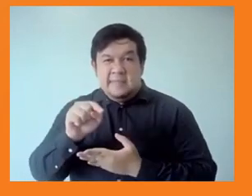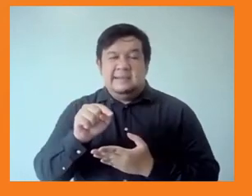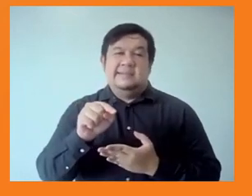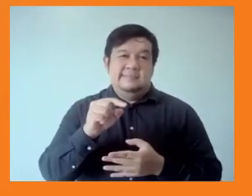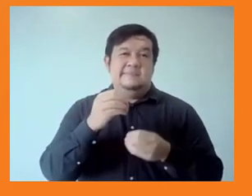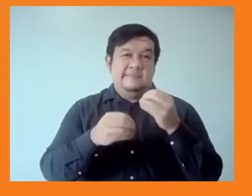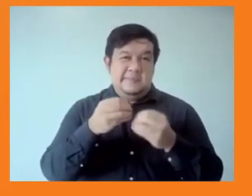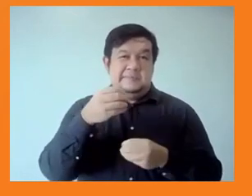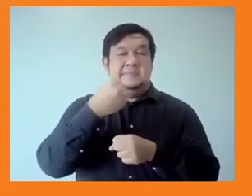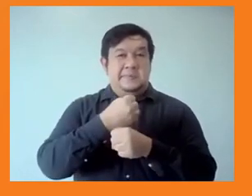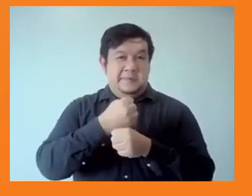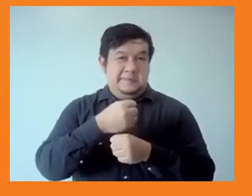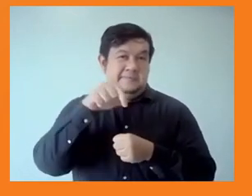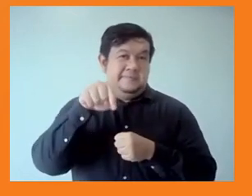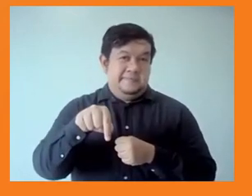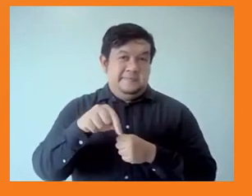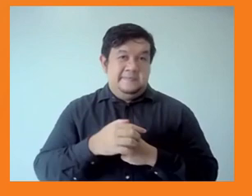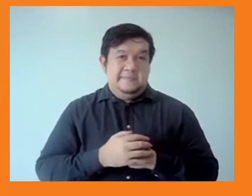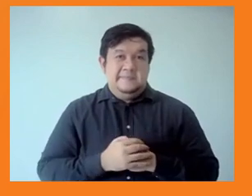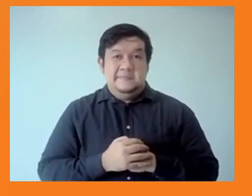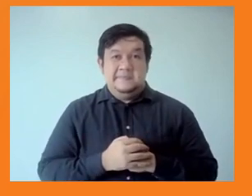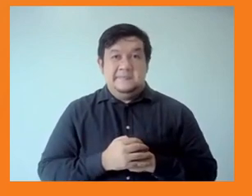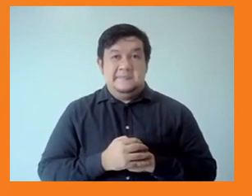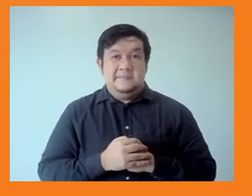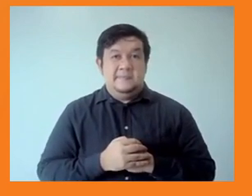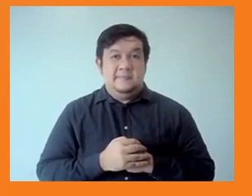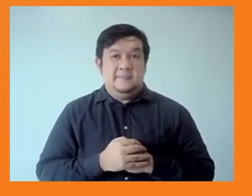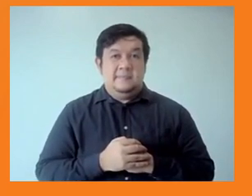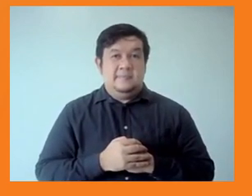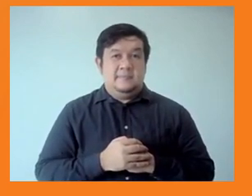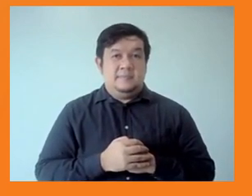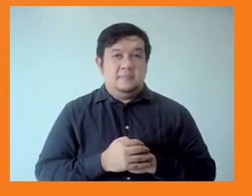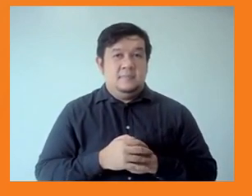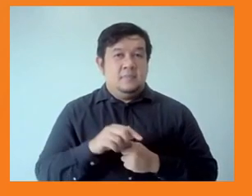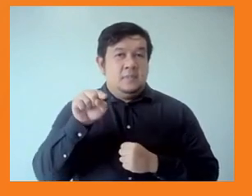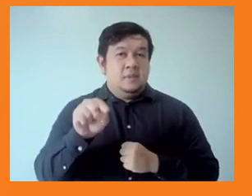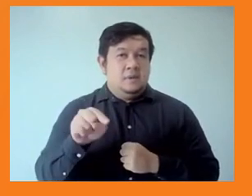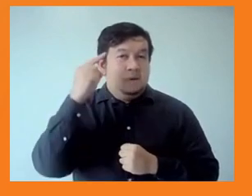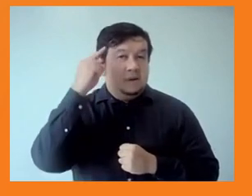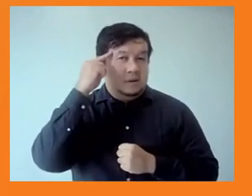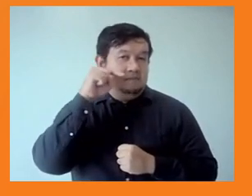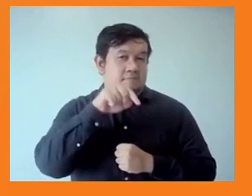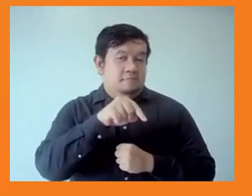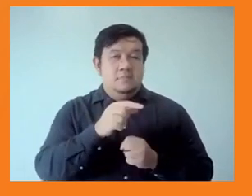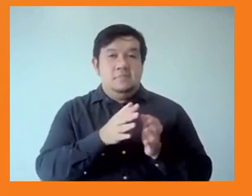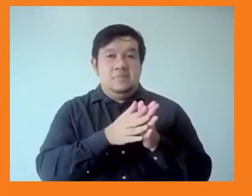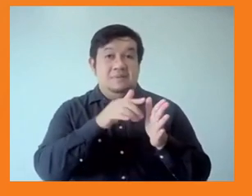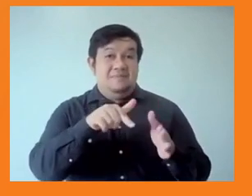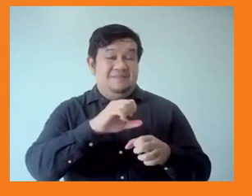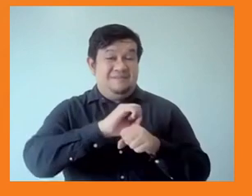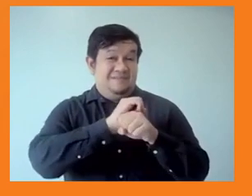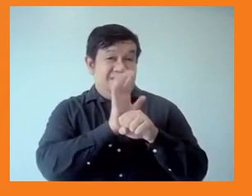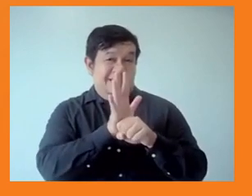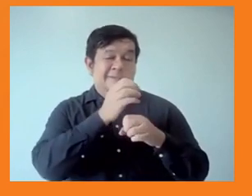So that was just to say that the response to COVID really paid very little attention to inequality from Asian governments.